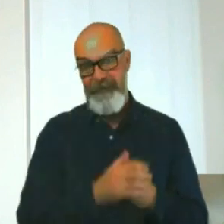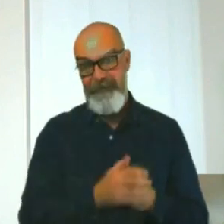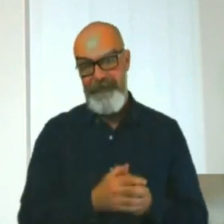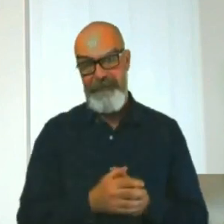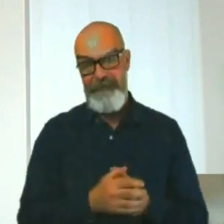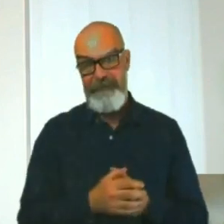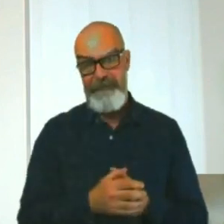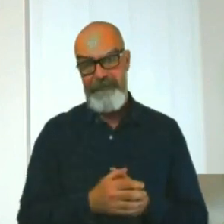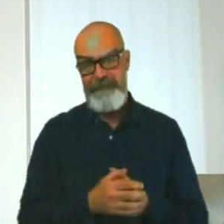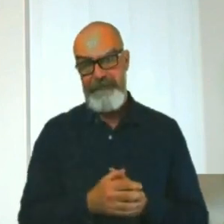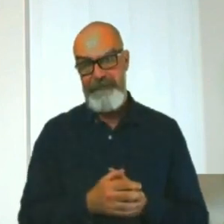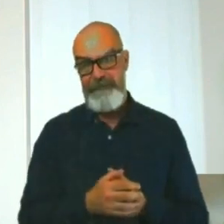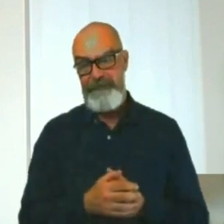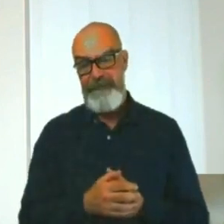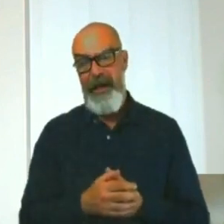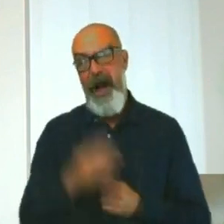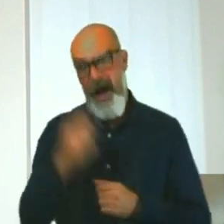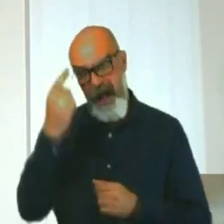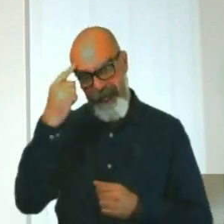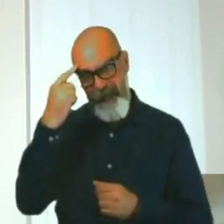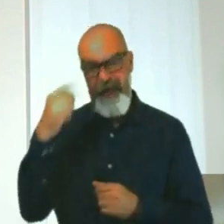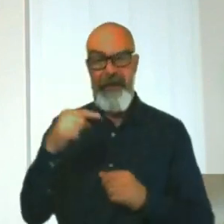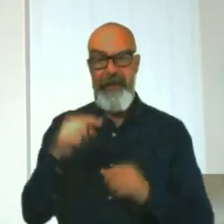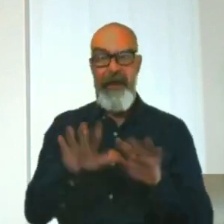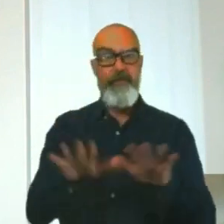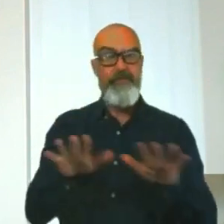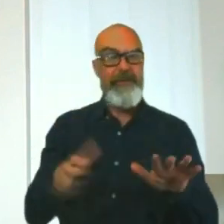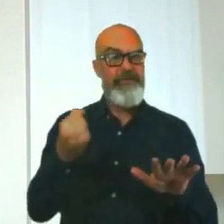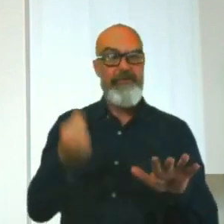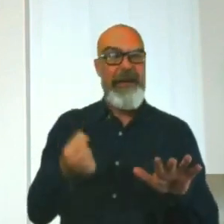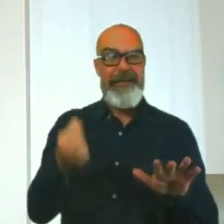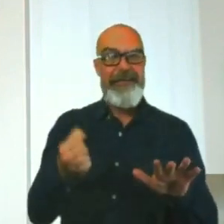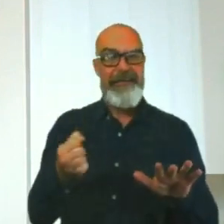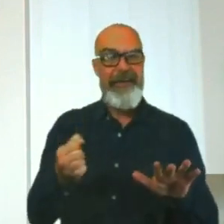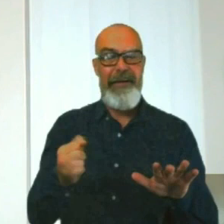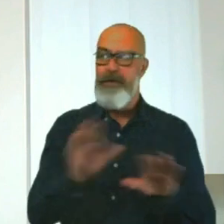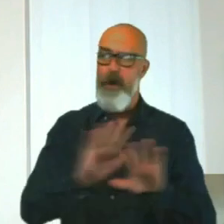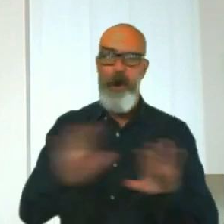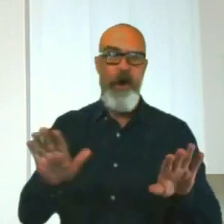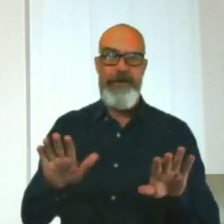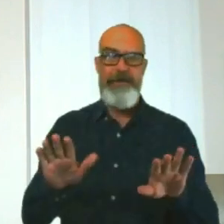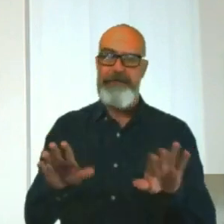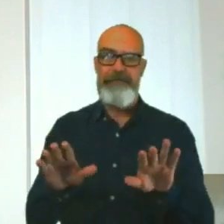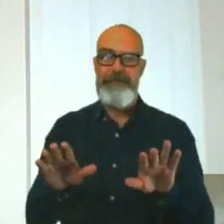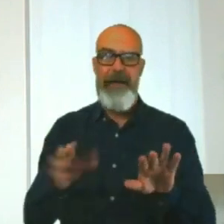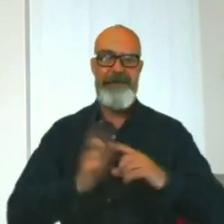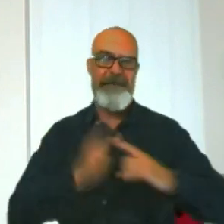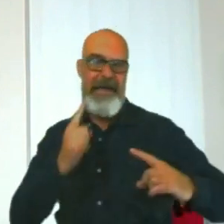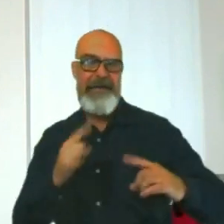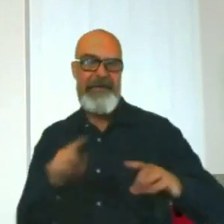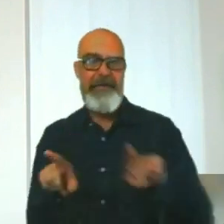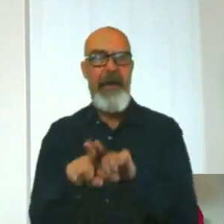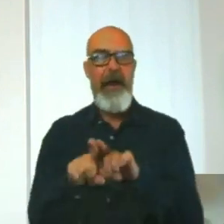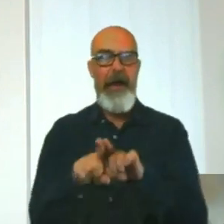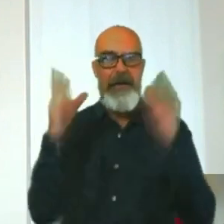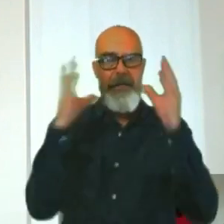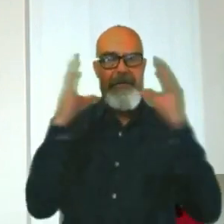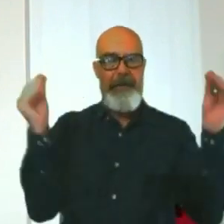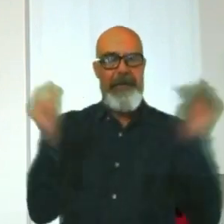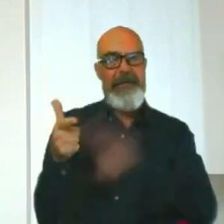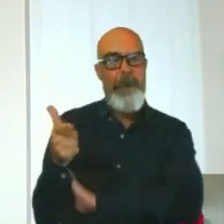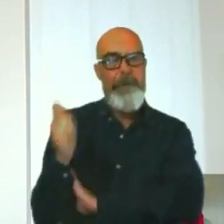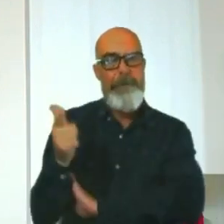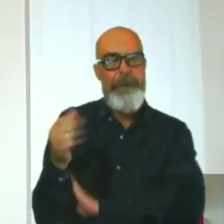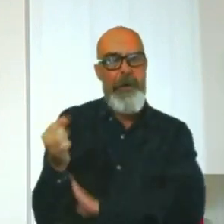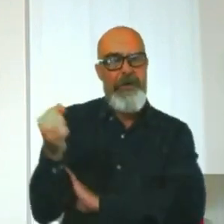No, I don't think it probably could compete with the bullet train, to be honest with you, because given the services we run, that determines a lot of our